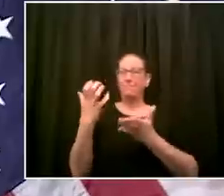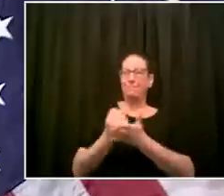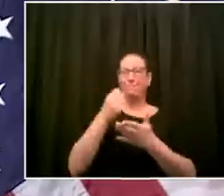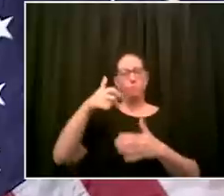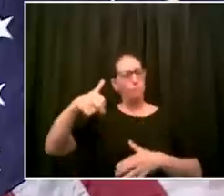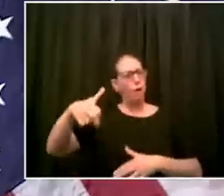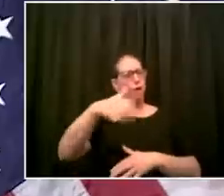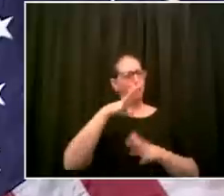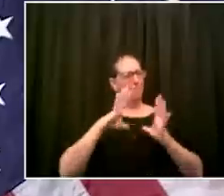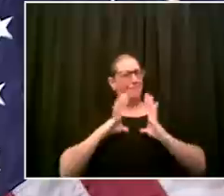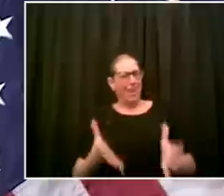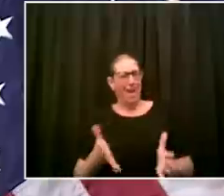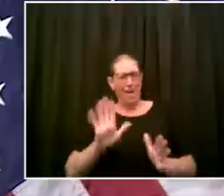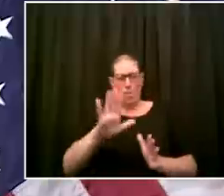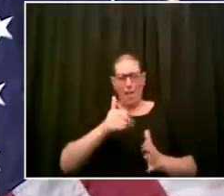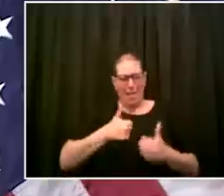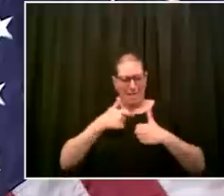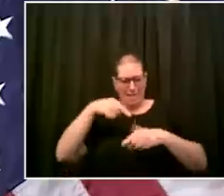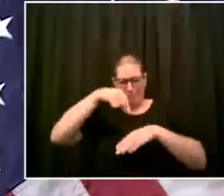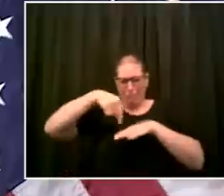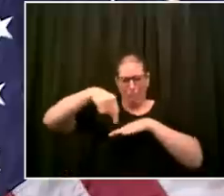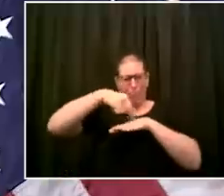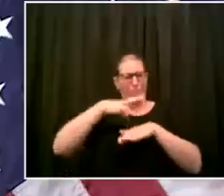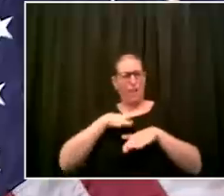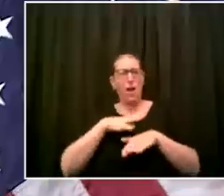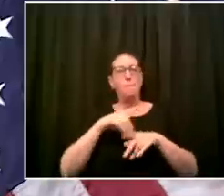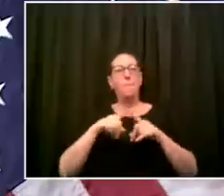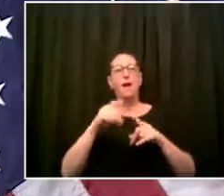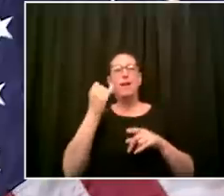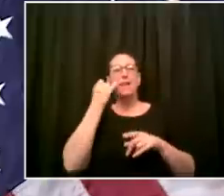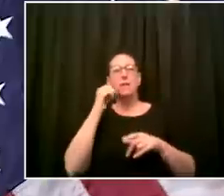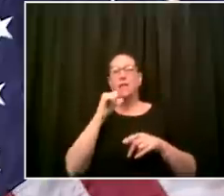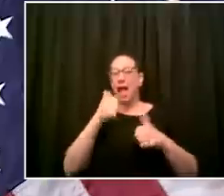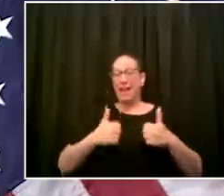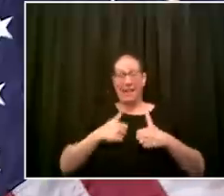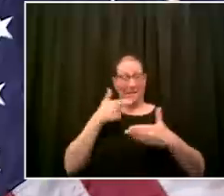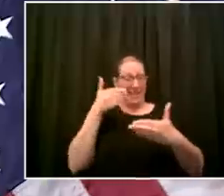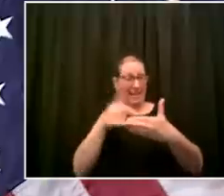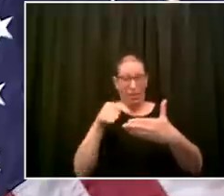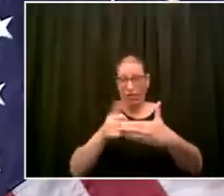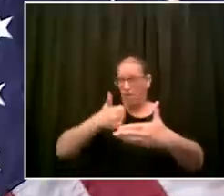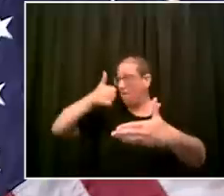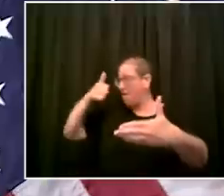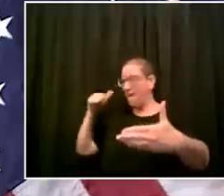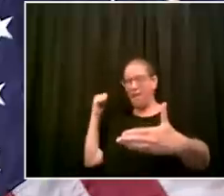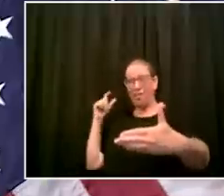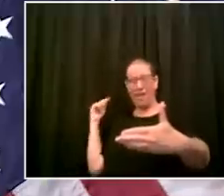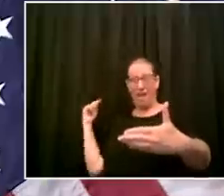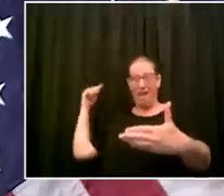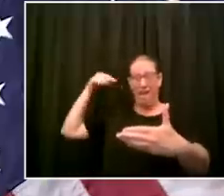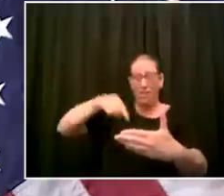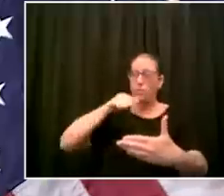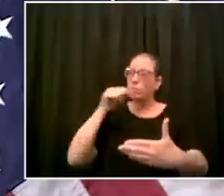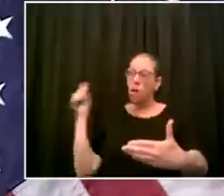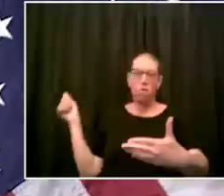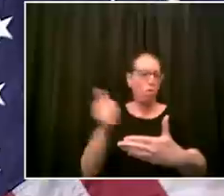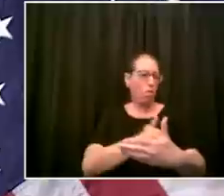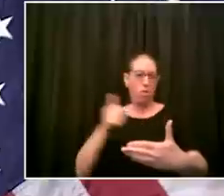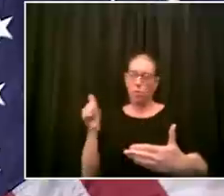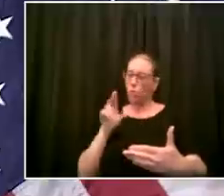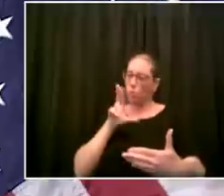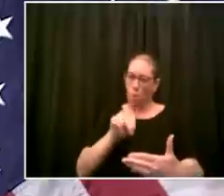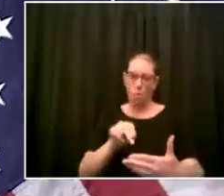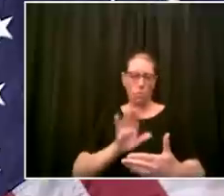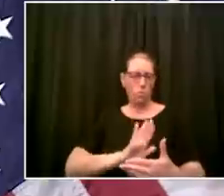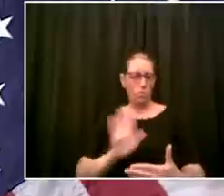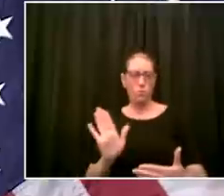one thing but don't travel to the beach because we don't want to create that dynamic where people do non-essential travel on subways on